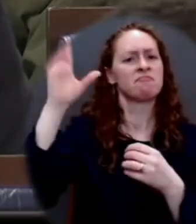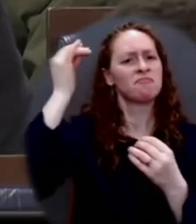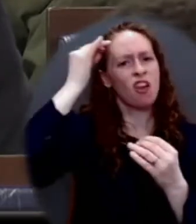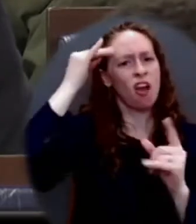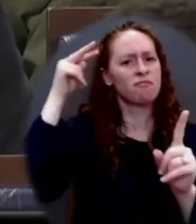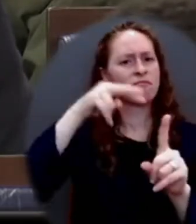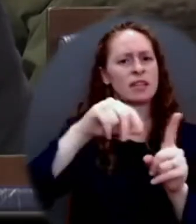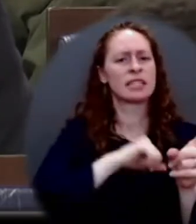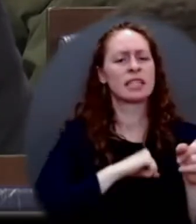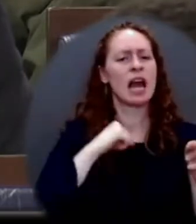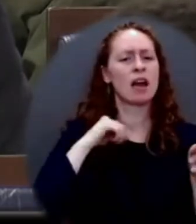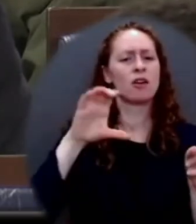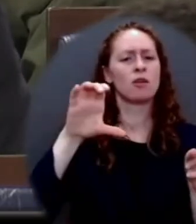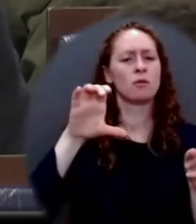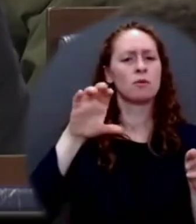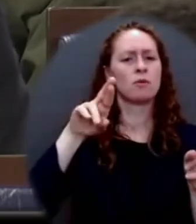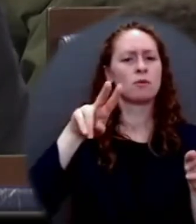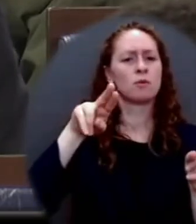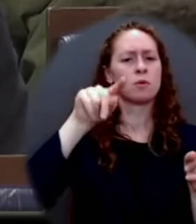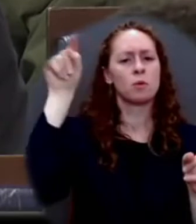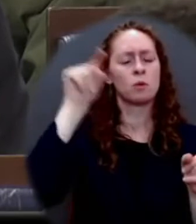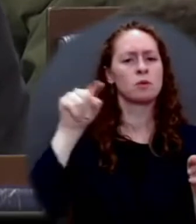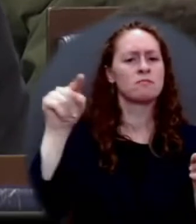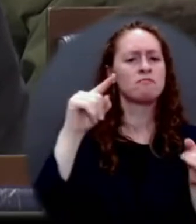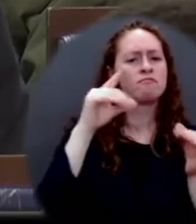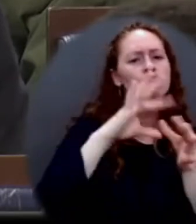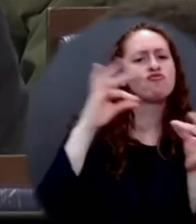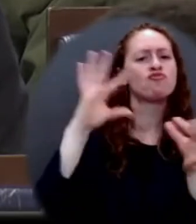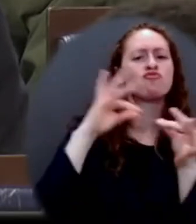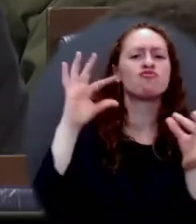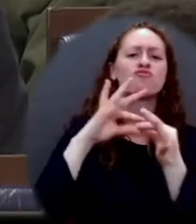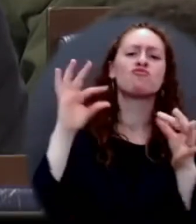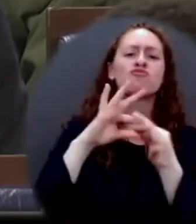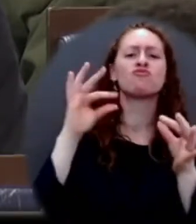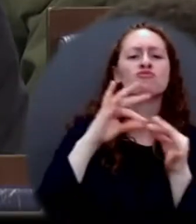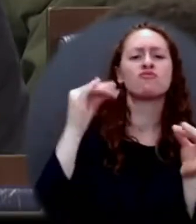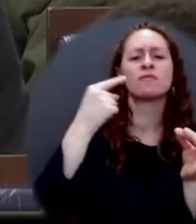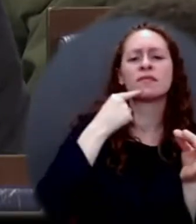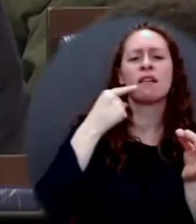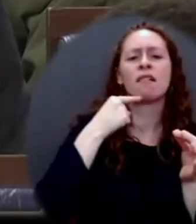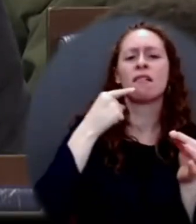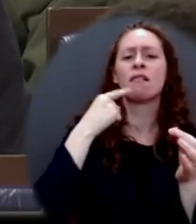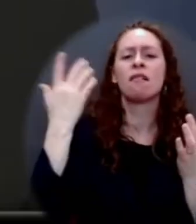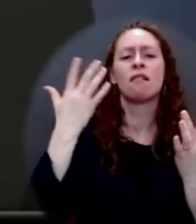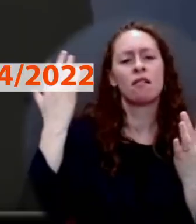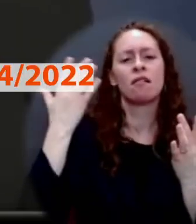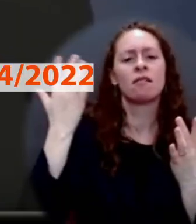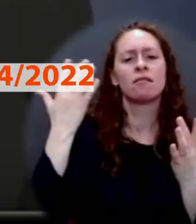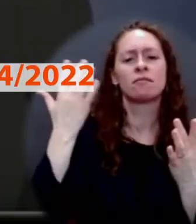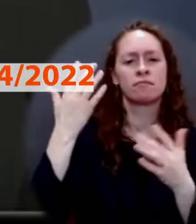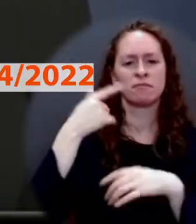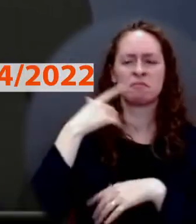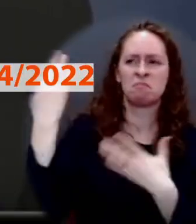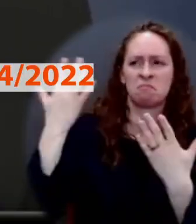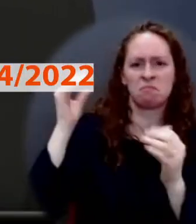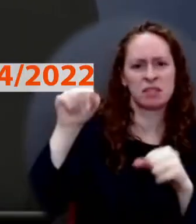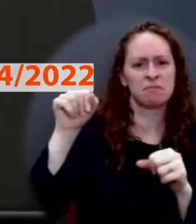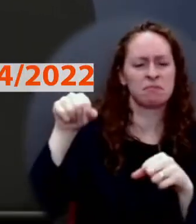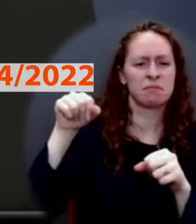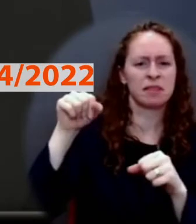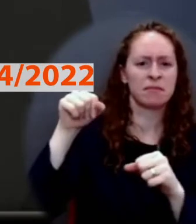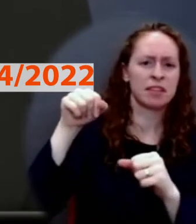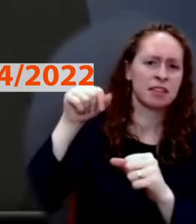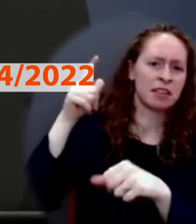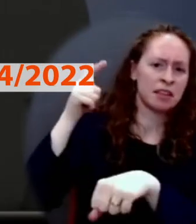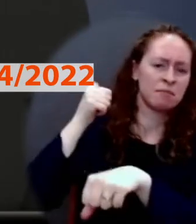impeached if the Republicans take out the House next year, specifically for the border policies? Well, our reaction is maybe Senator